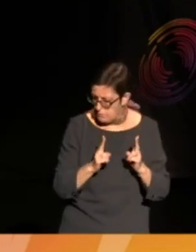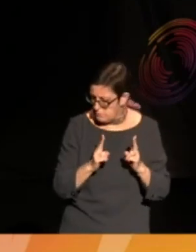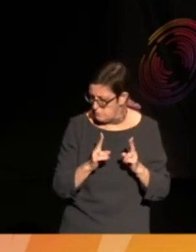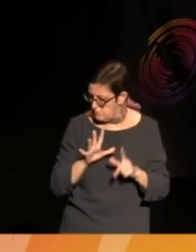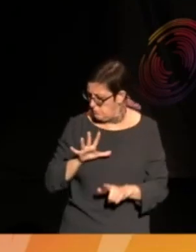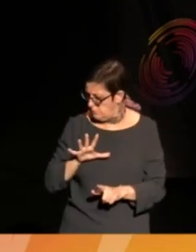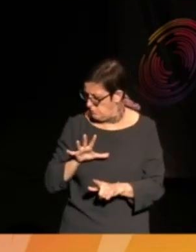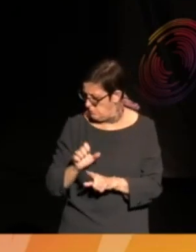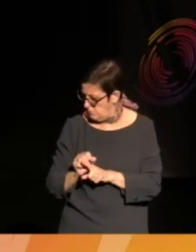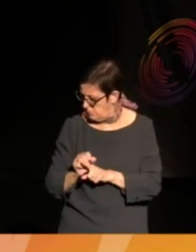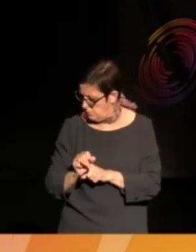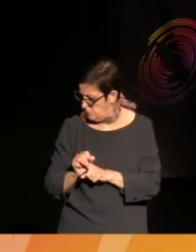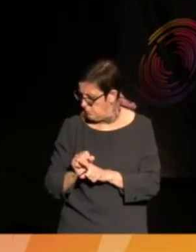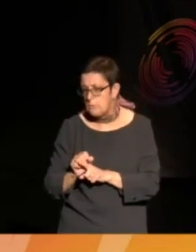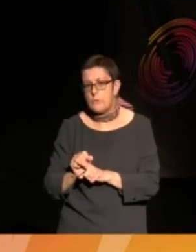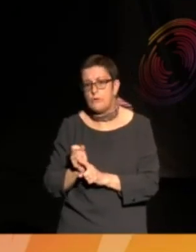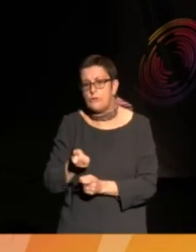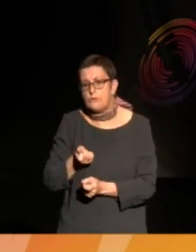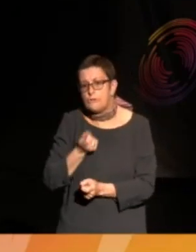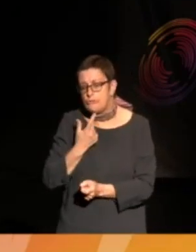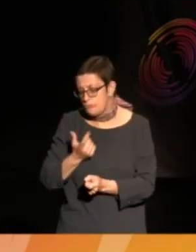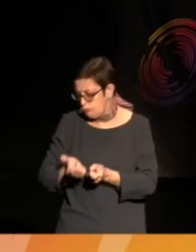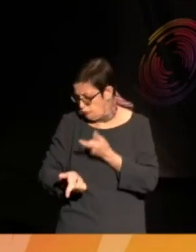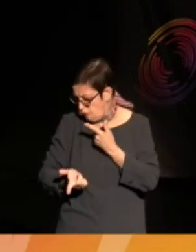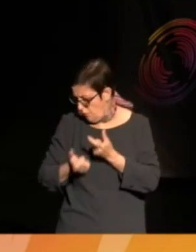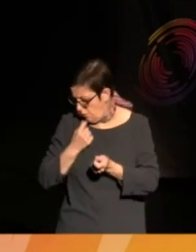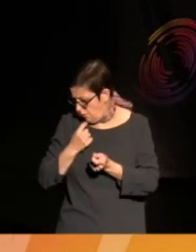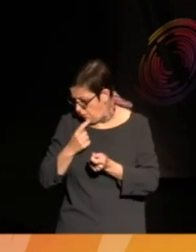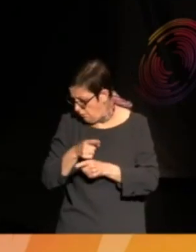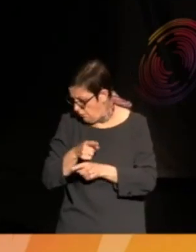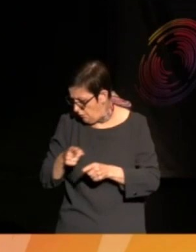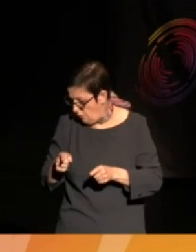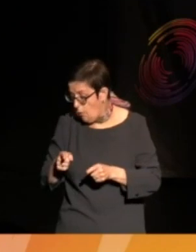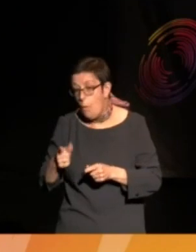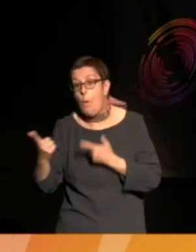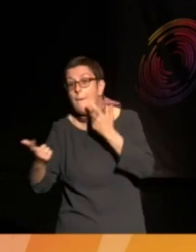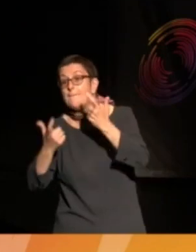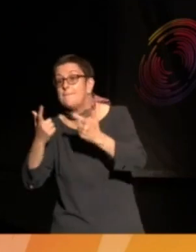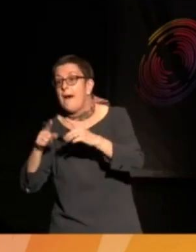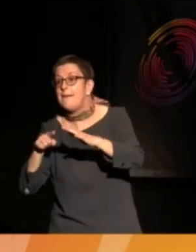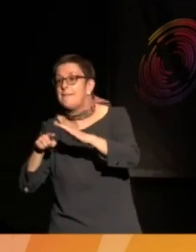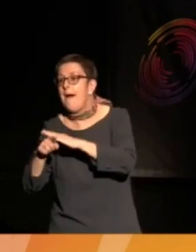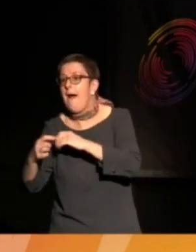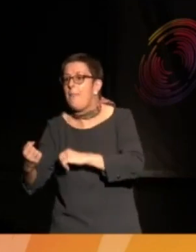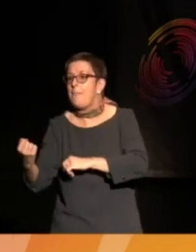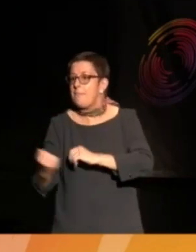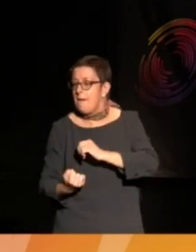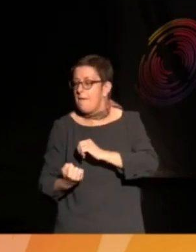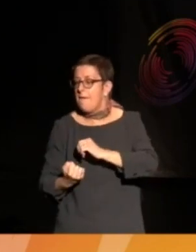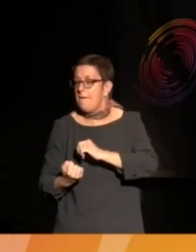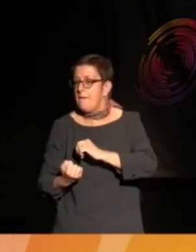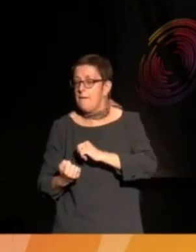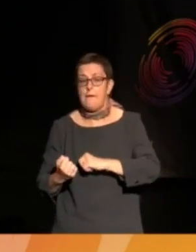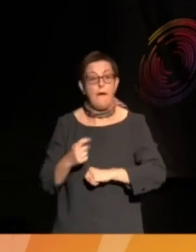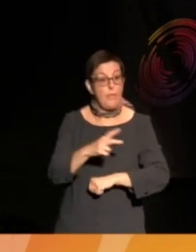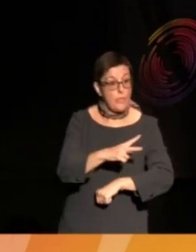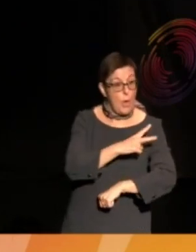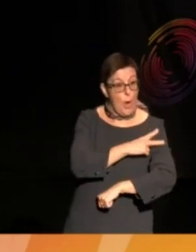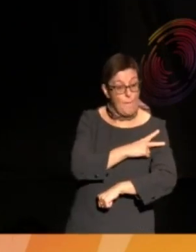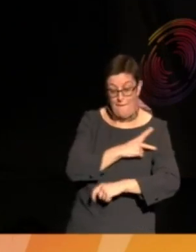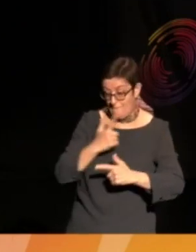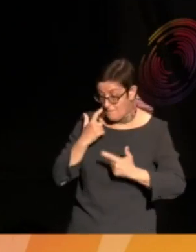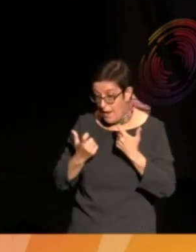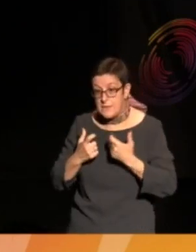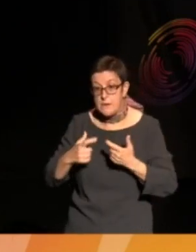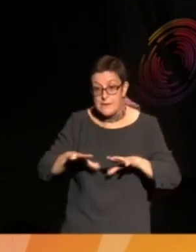or he finds the assailants hiding in the night. The officer finds drugs laid out on a table.